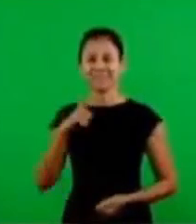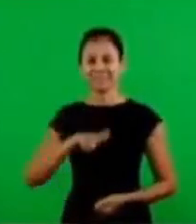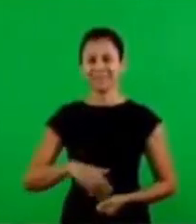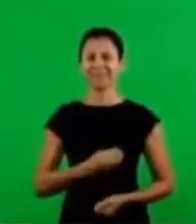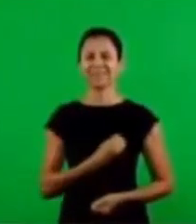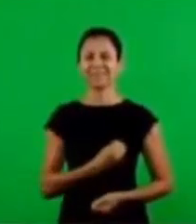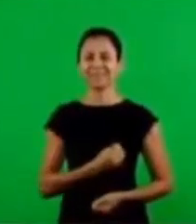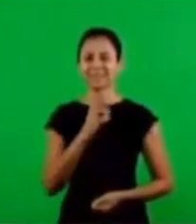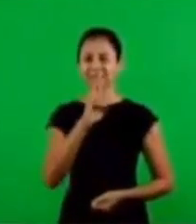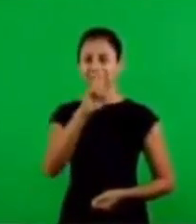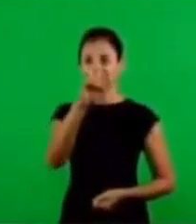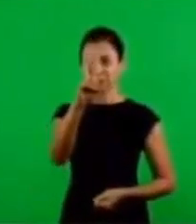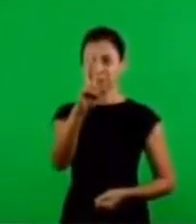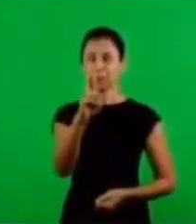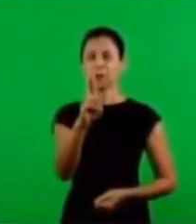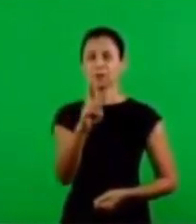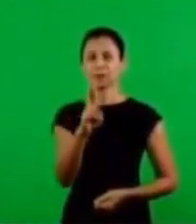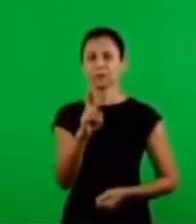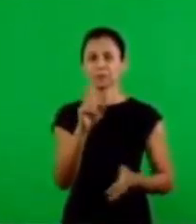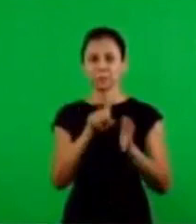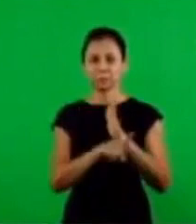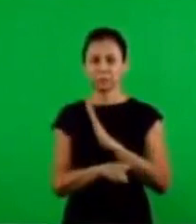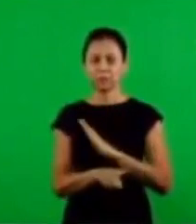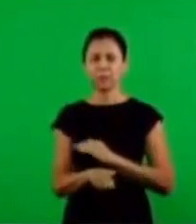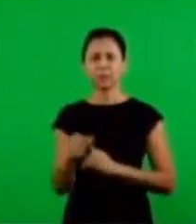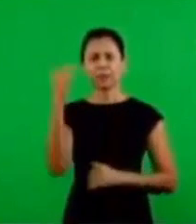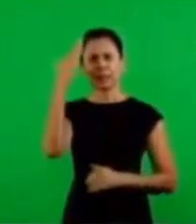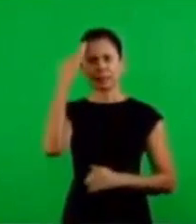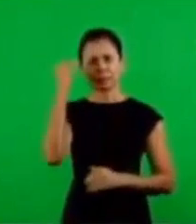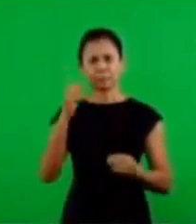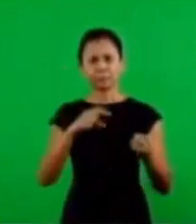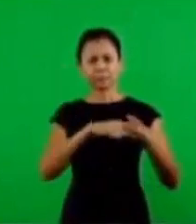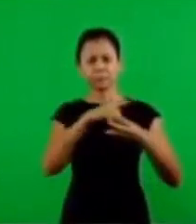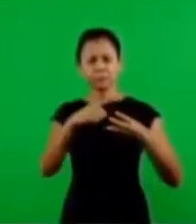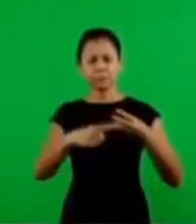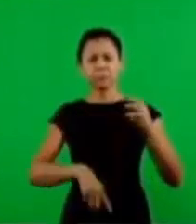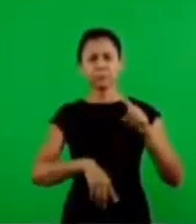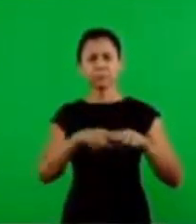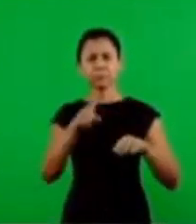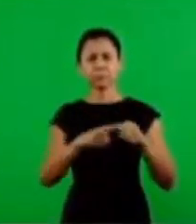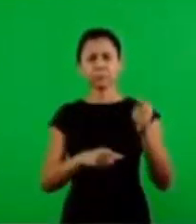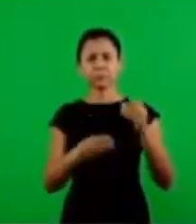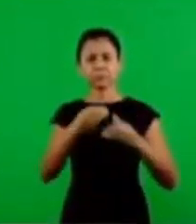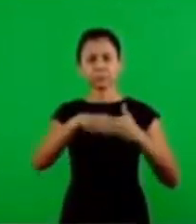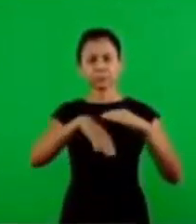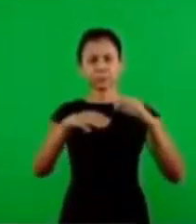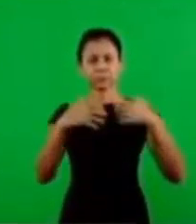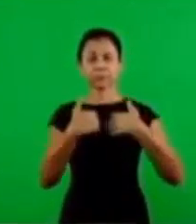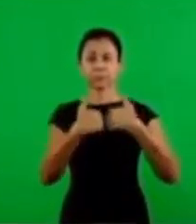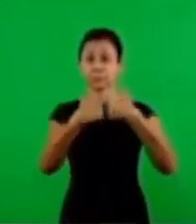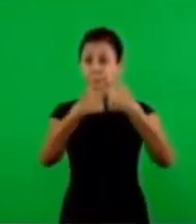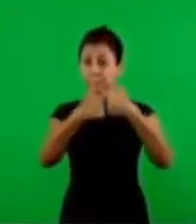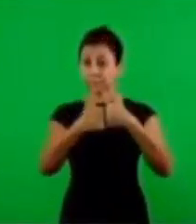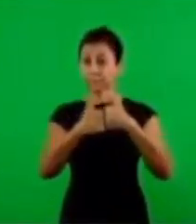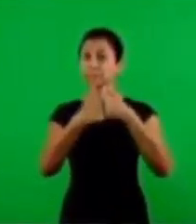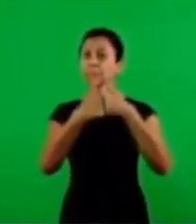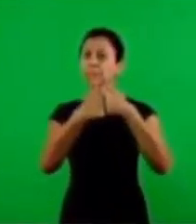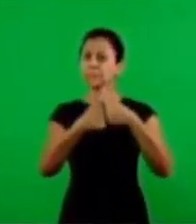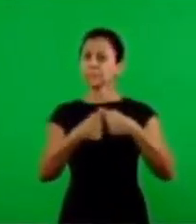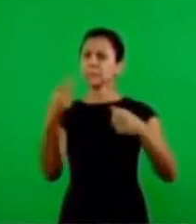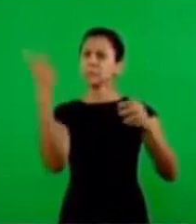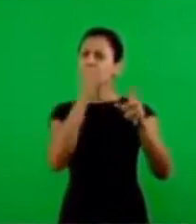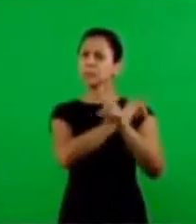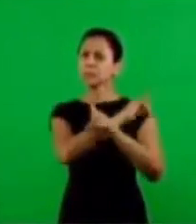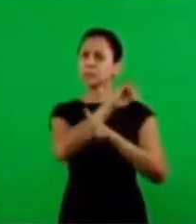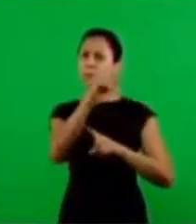ministry fear and glory so now going to the answer we know that the three elements there are in the inside of the ark